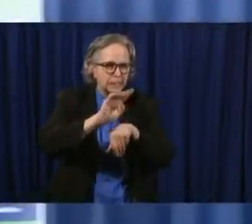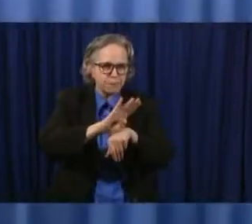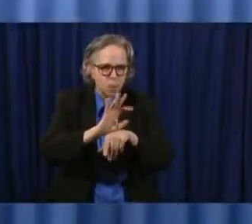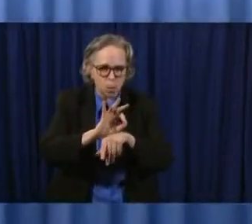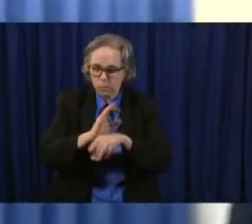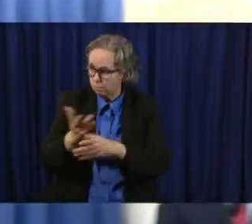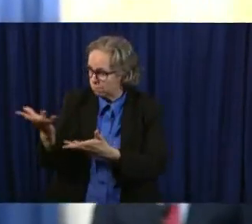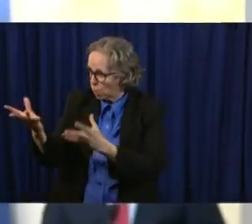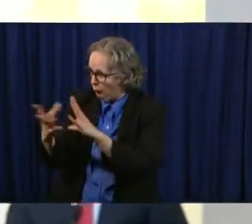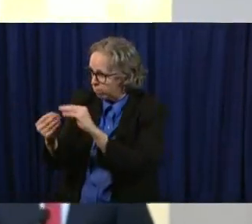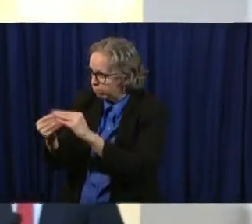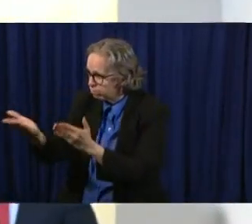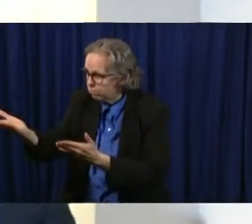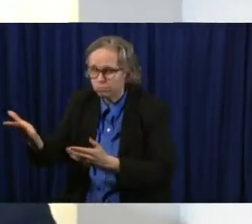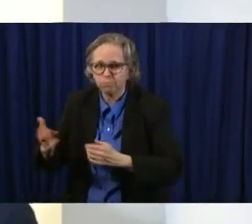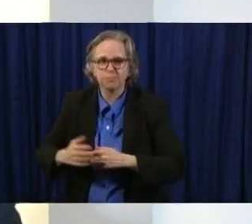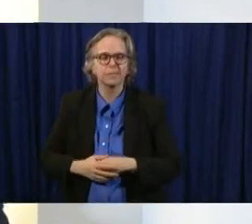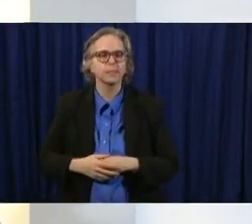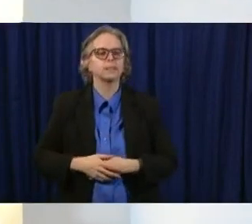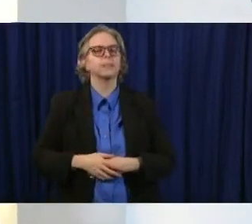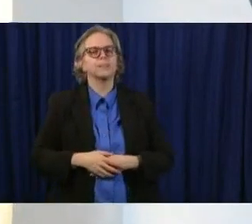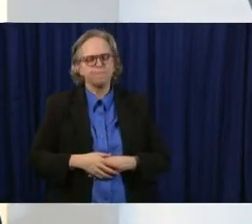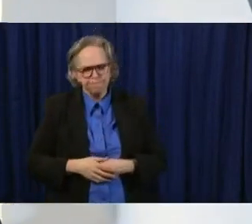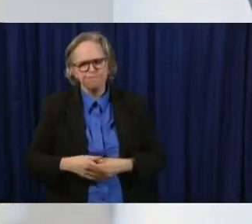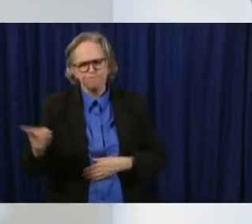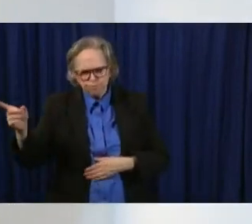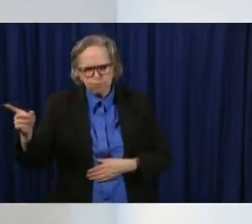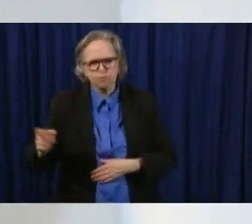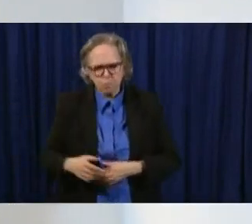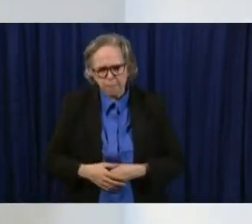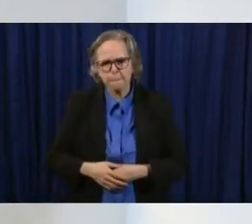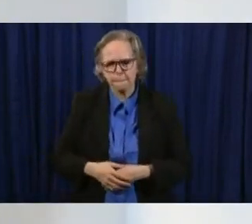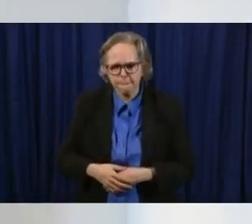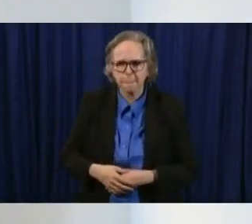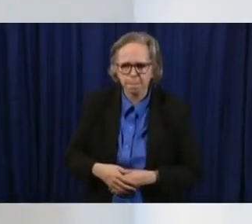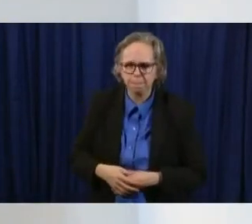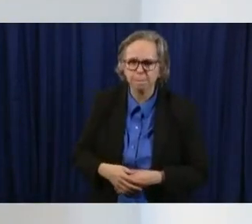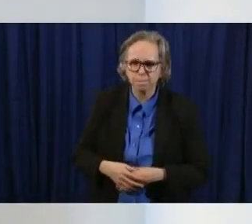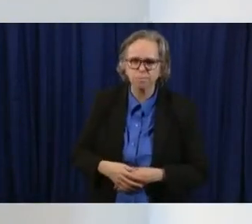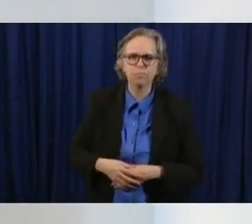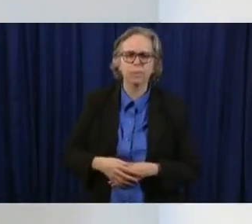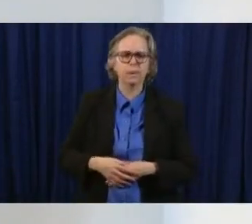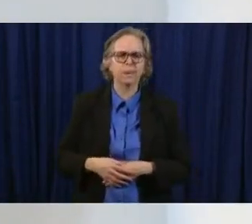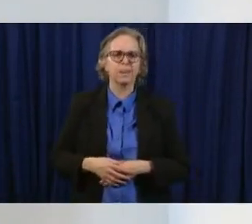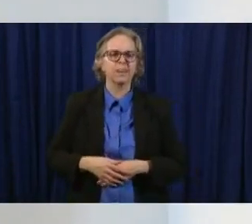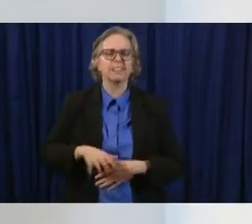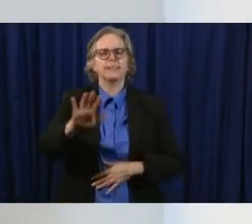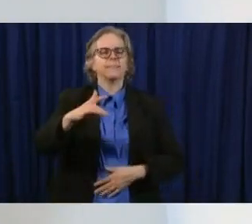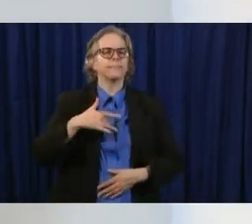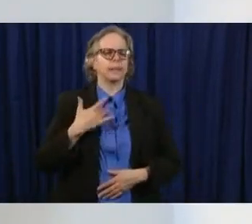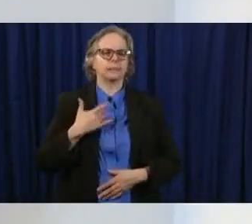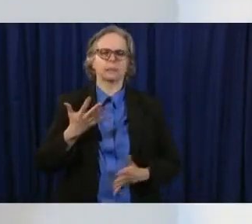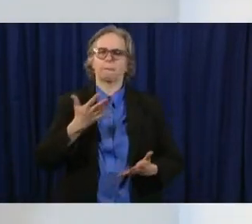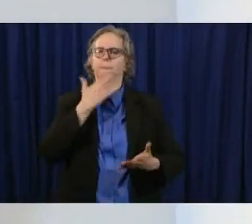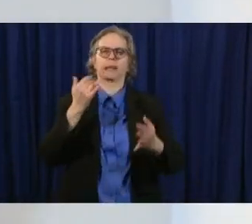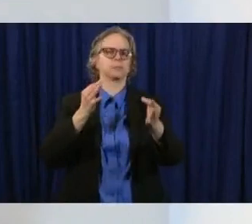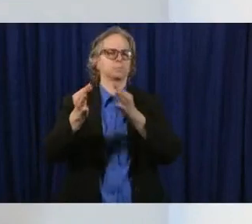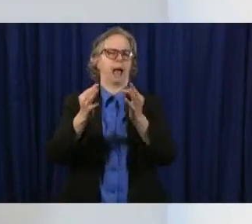john do you have anything to add to that you know it is the best way to explain it is that that the businesses